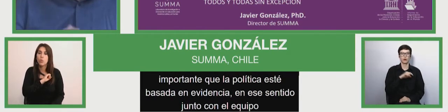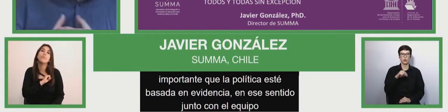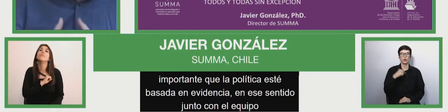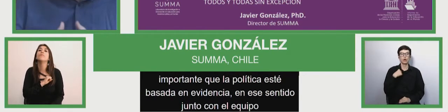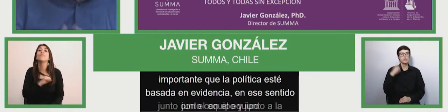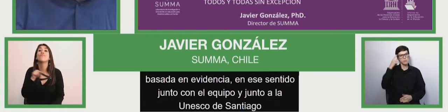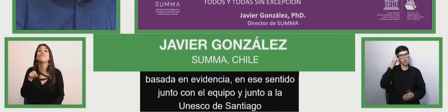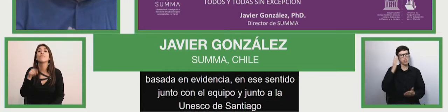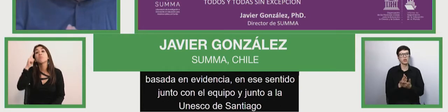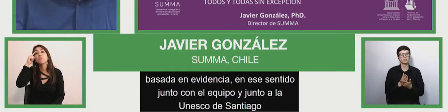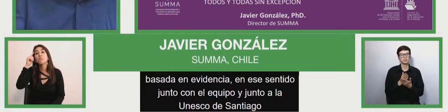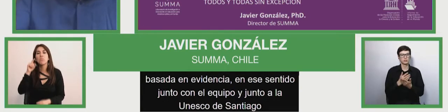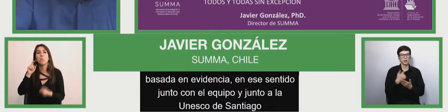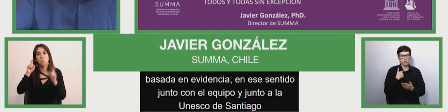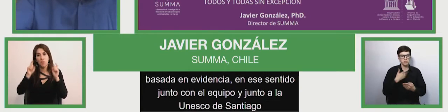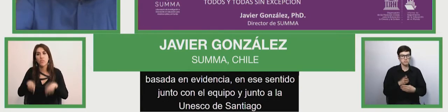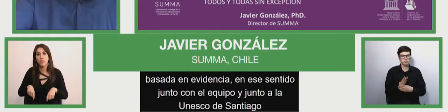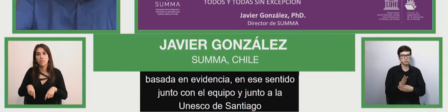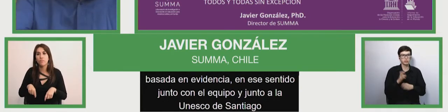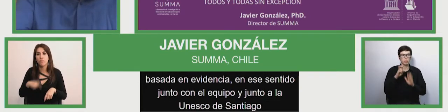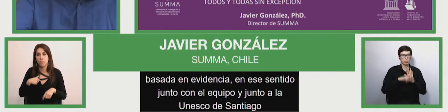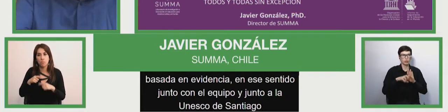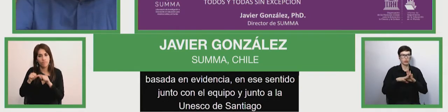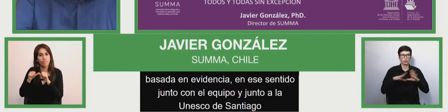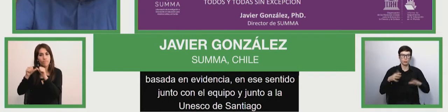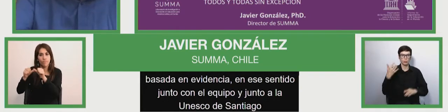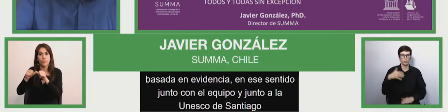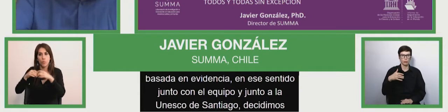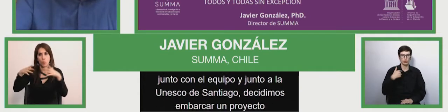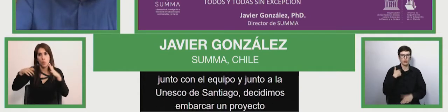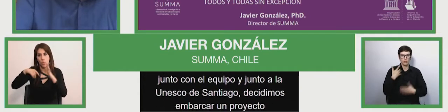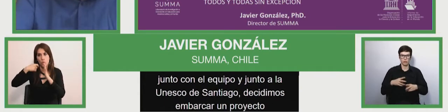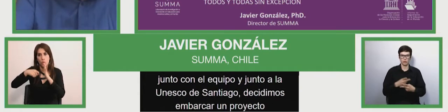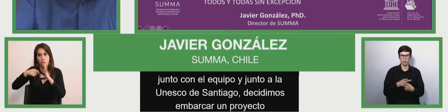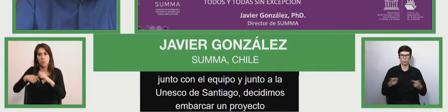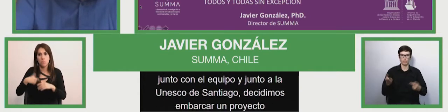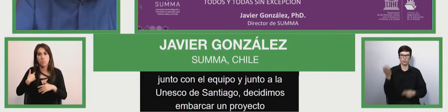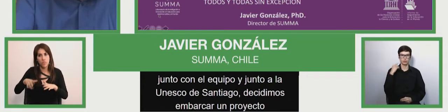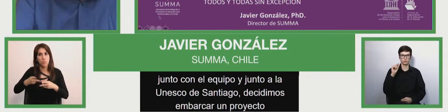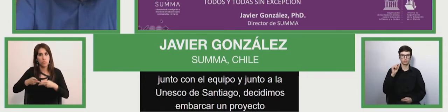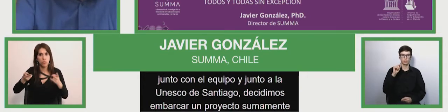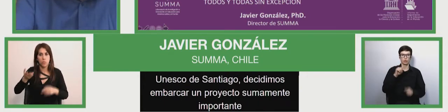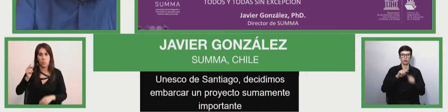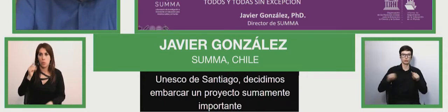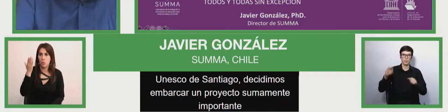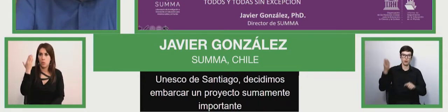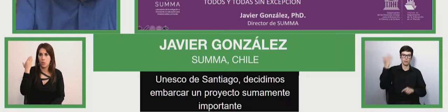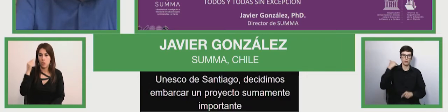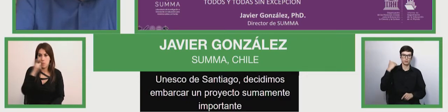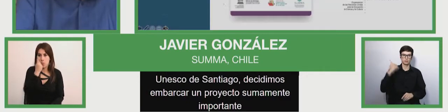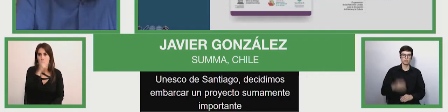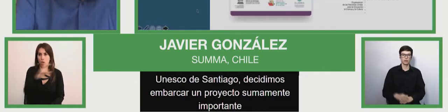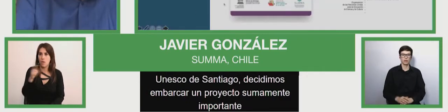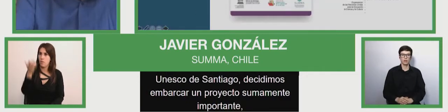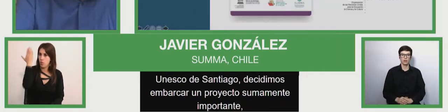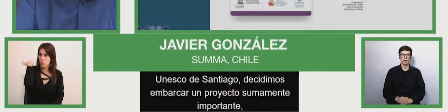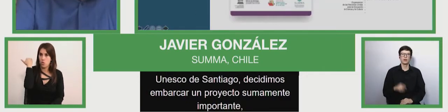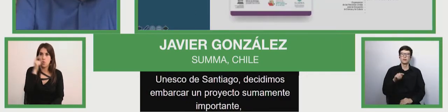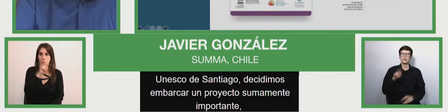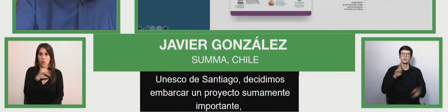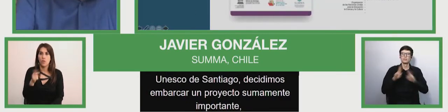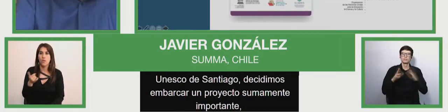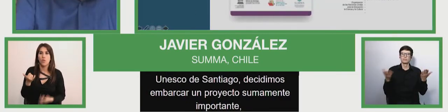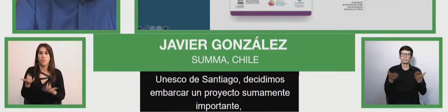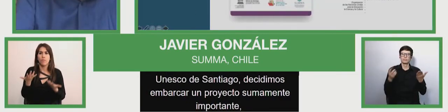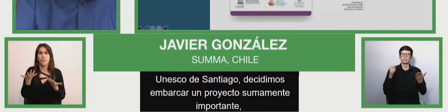address this project to go forward with this project, which we launched last week, which bears relation to this